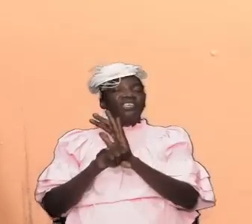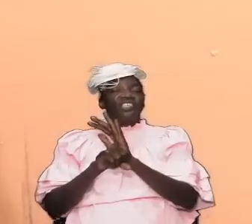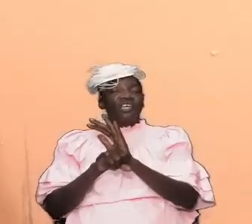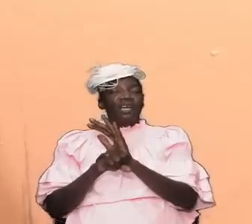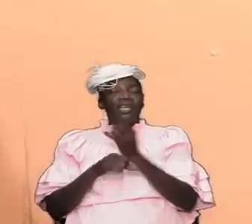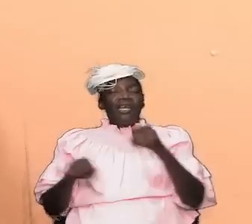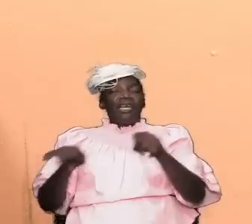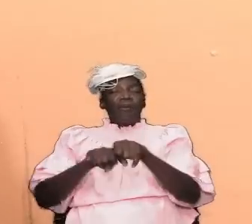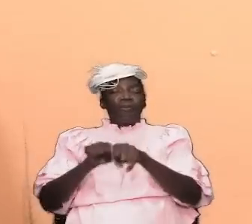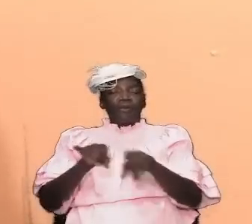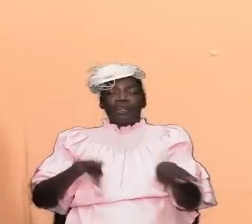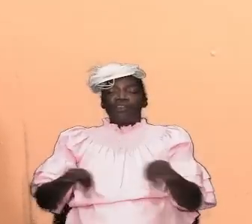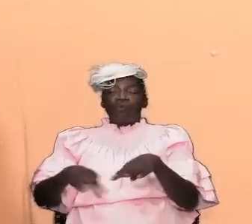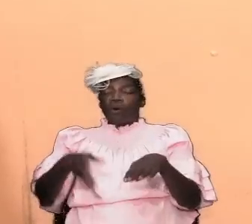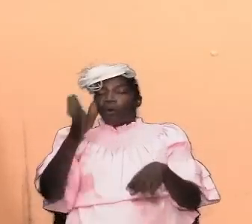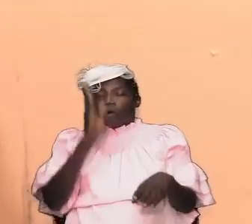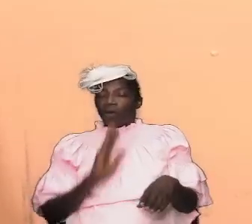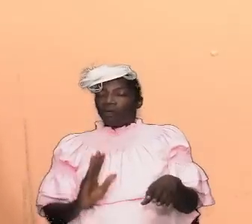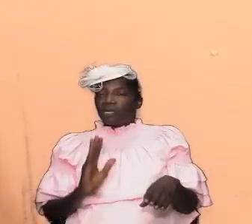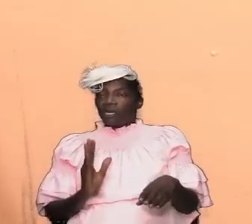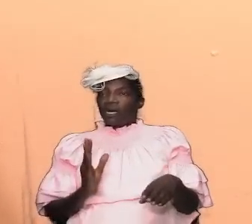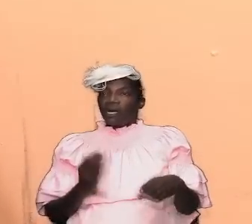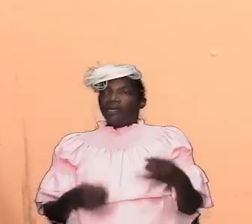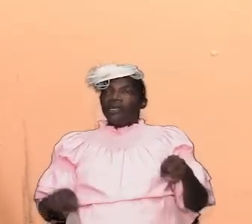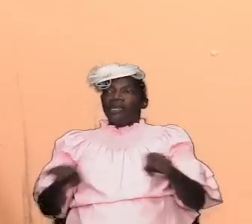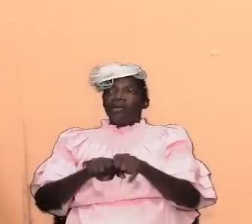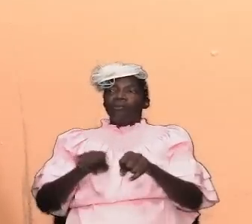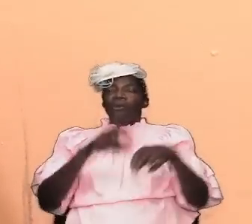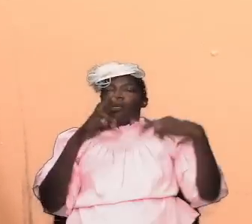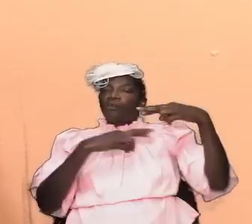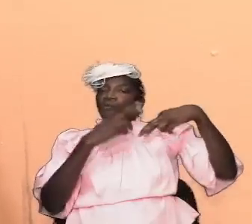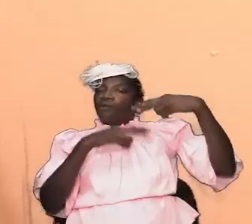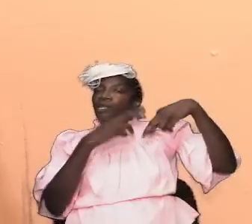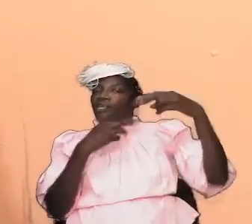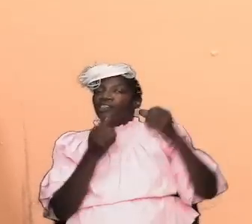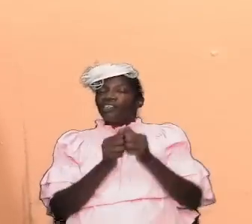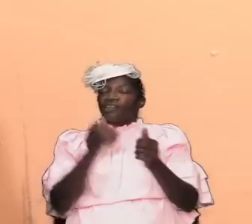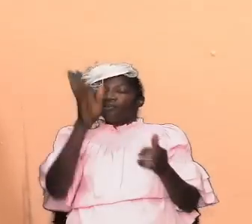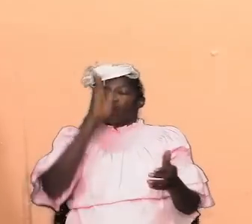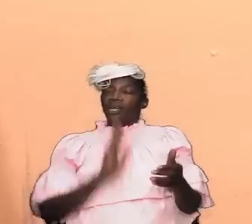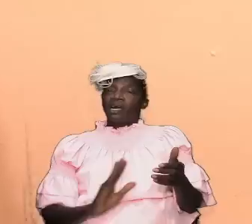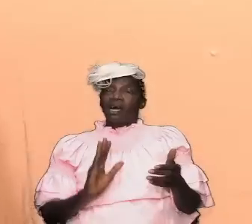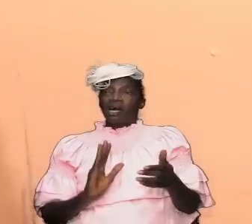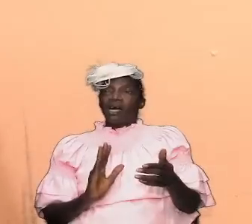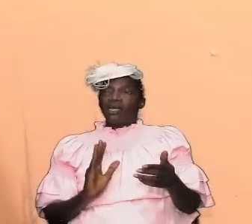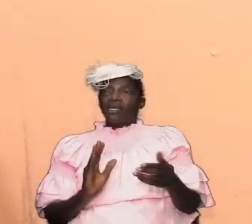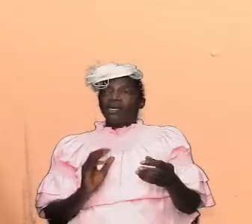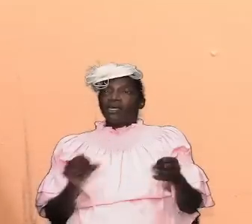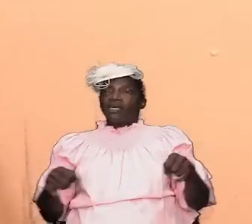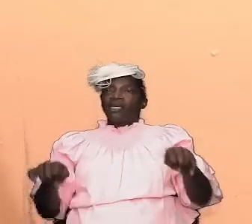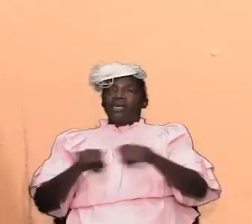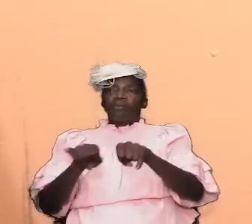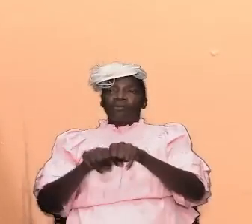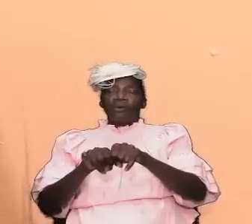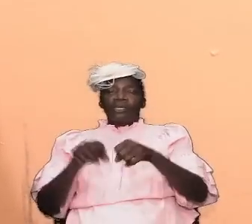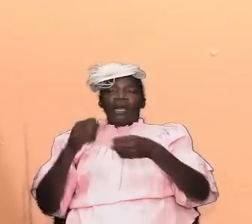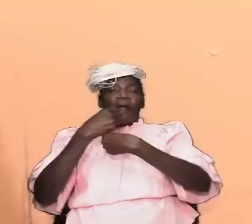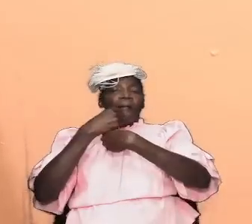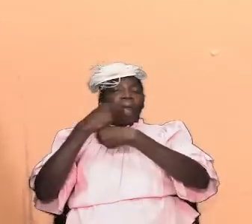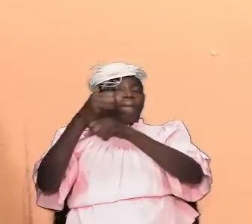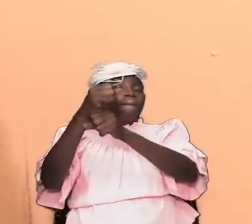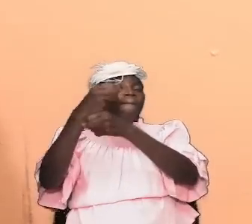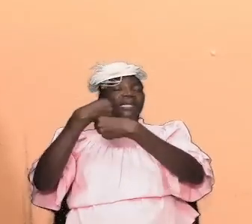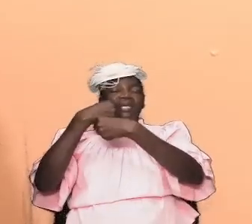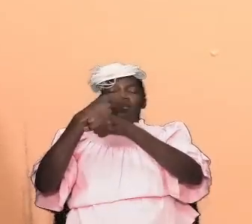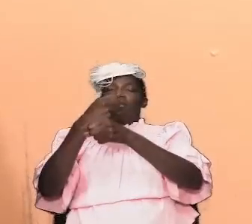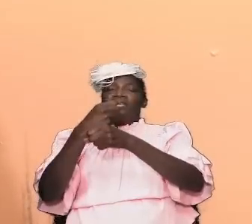our walk with god it is fundamental to our relationship with god it is fundamental to us making it into the